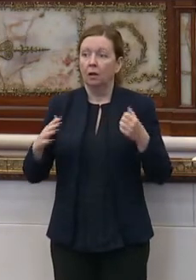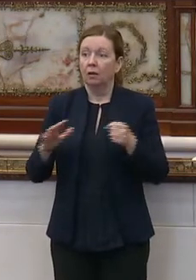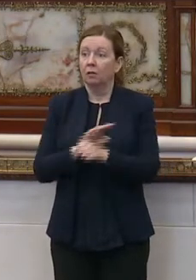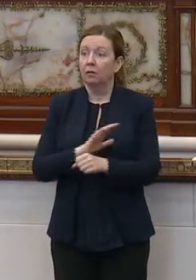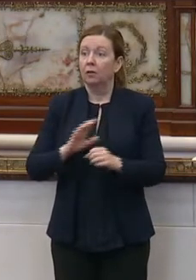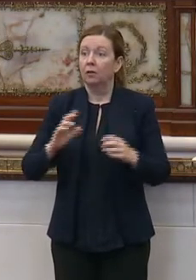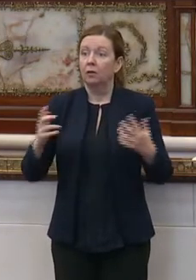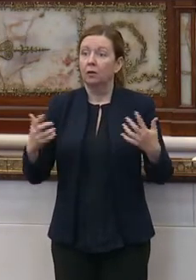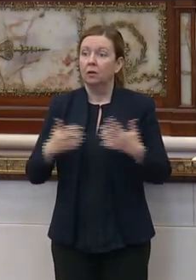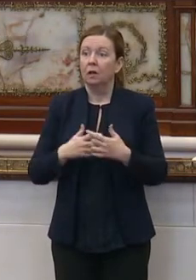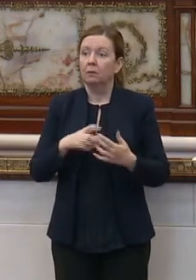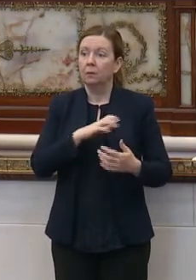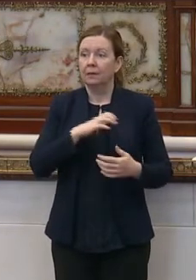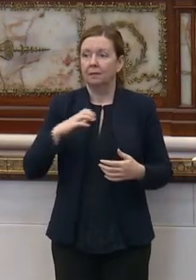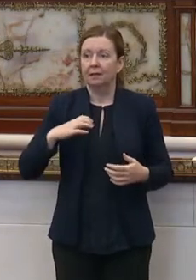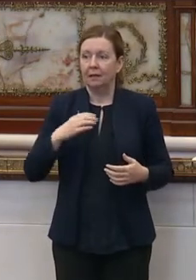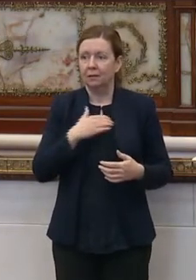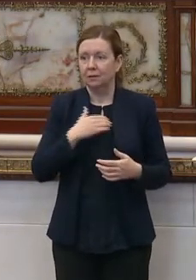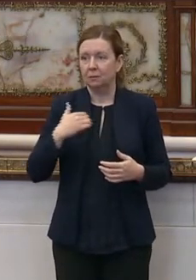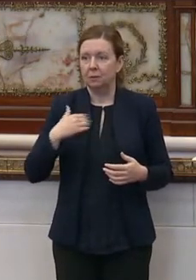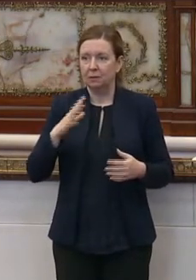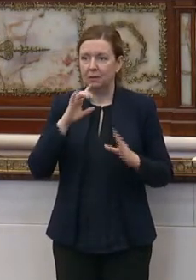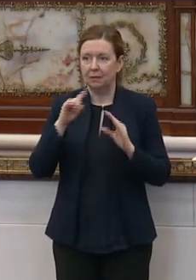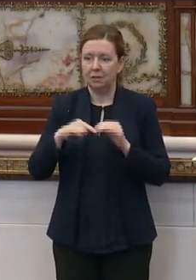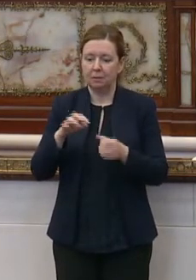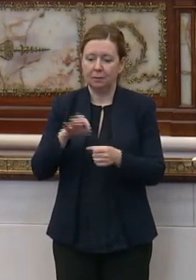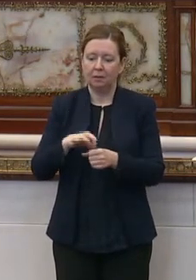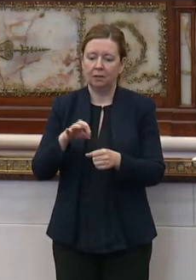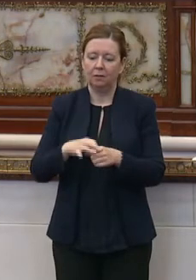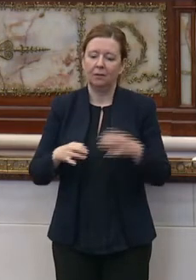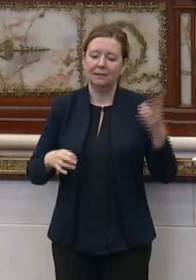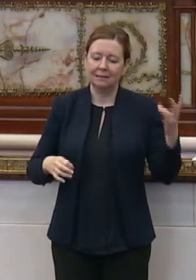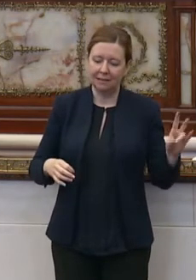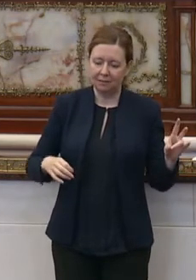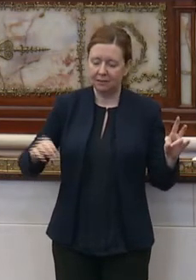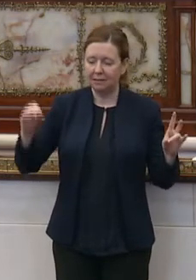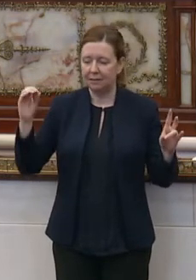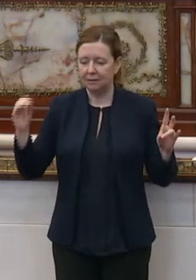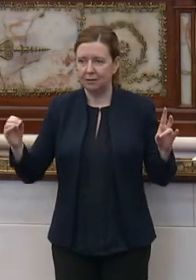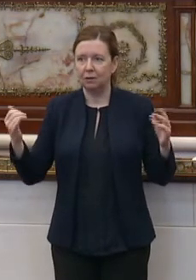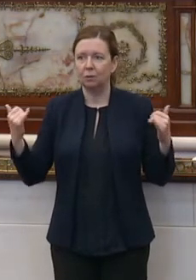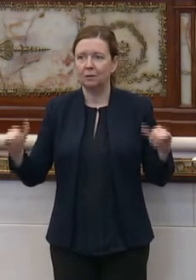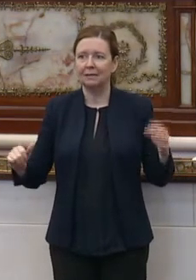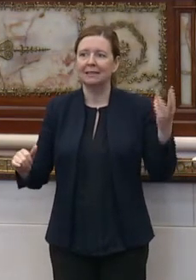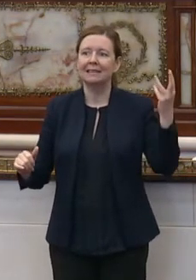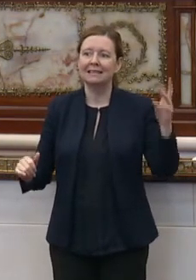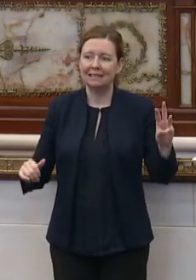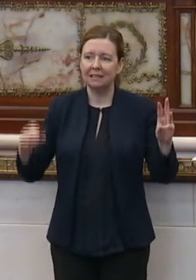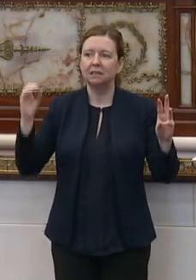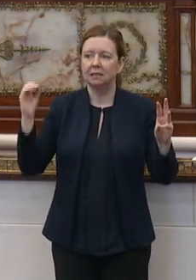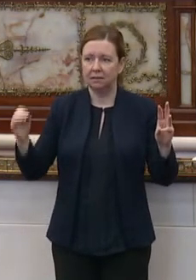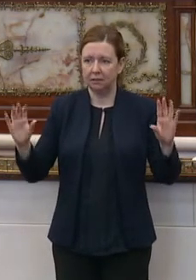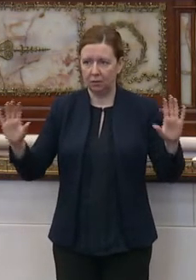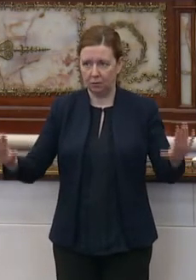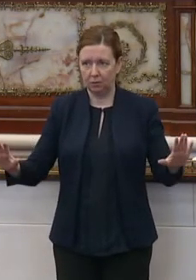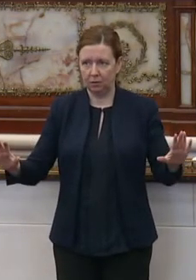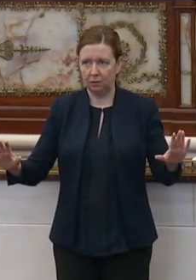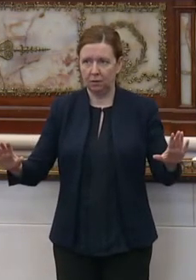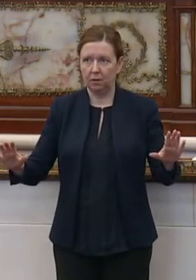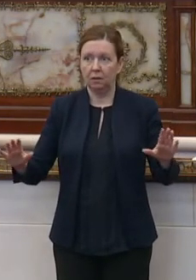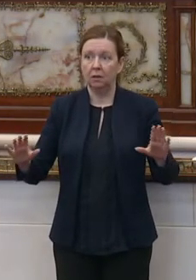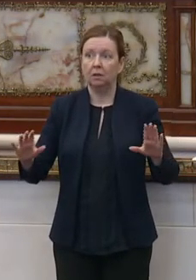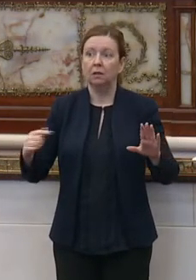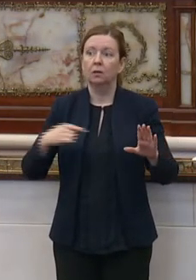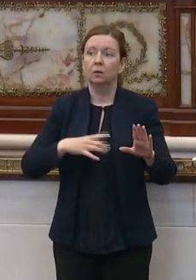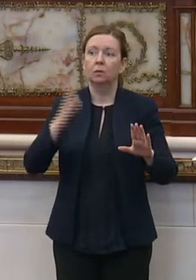complement of council members. I have referred to the vote count as 17-0. We are still at 16-0. Uh, shortly,